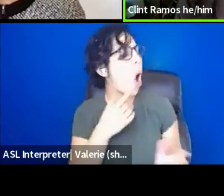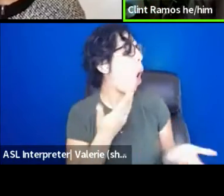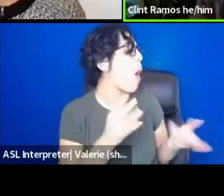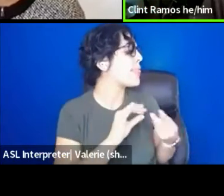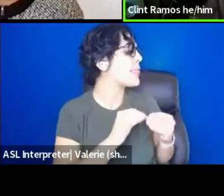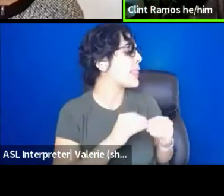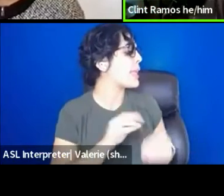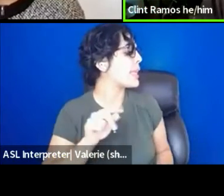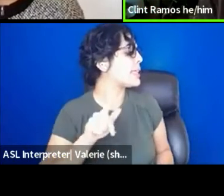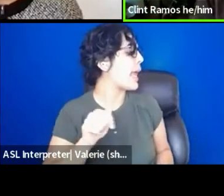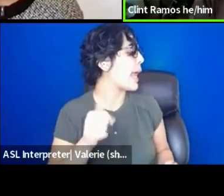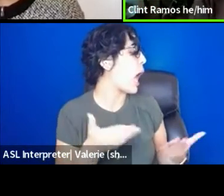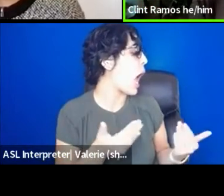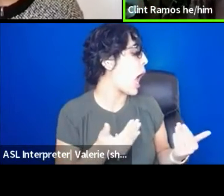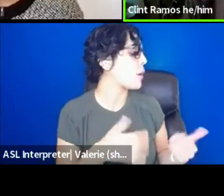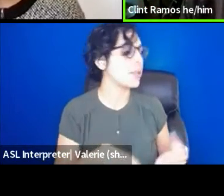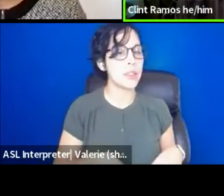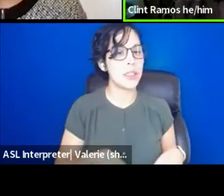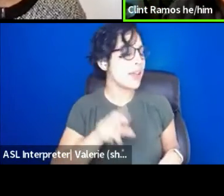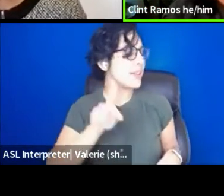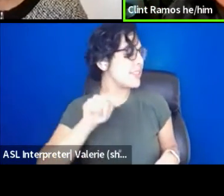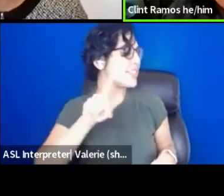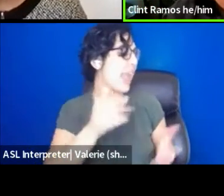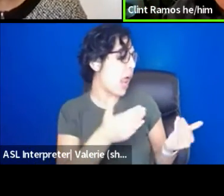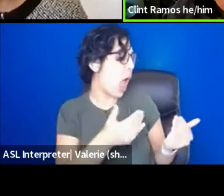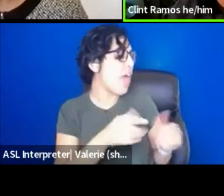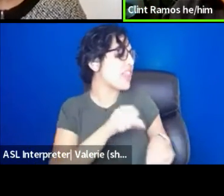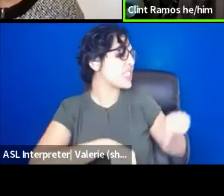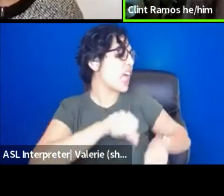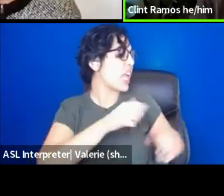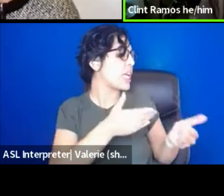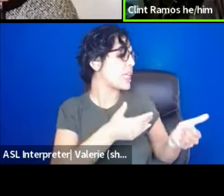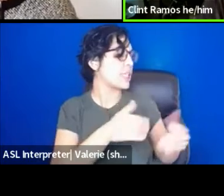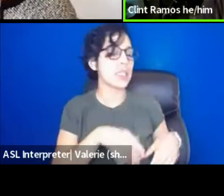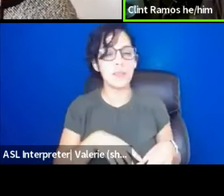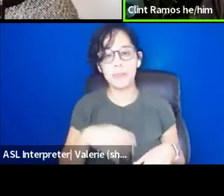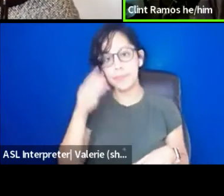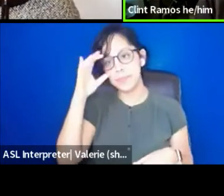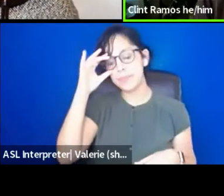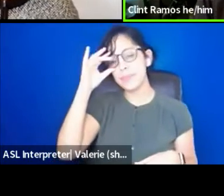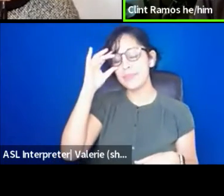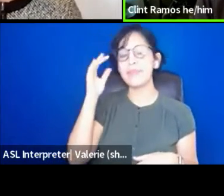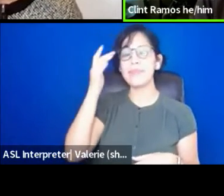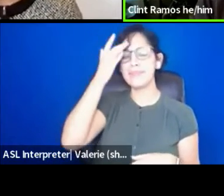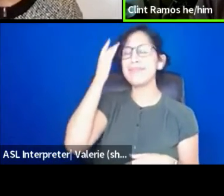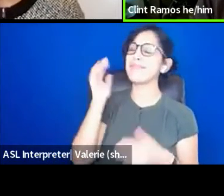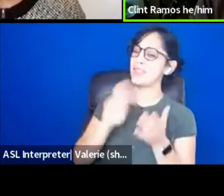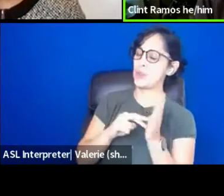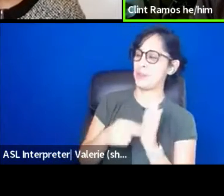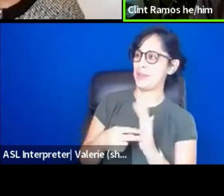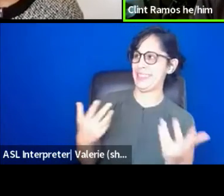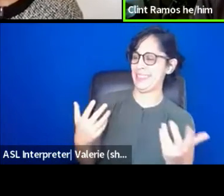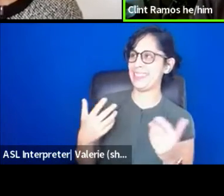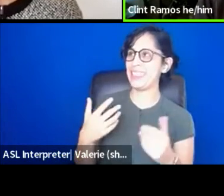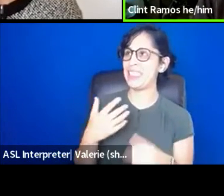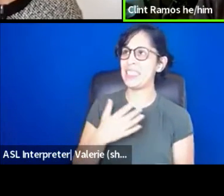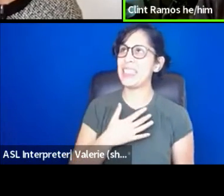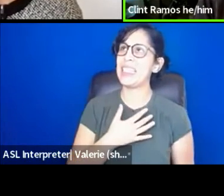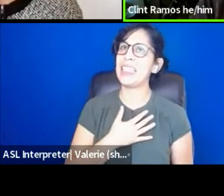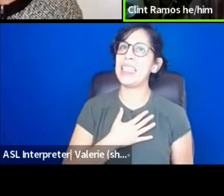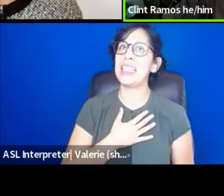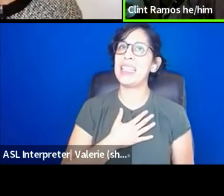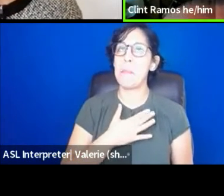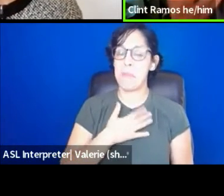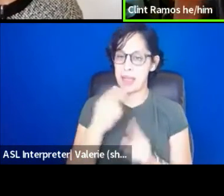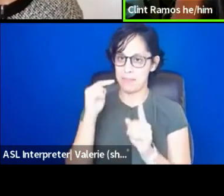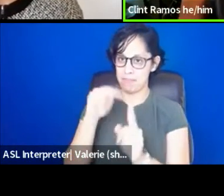show me the data, show me the science, blah, blah, blah, blah. And then, so like, for me, I think the, the, the biggest thing really is like,